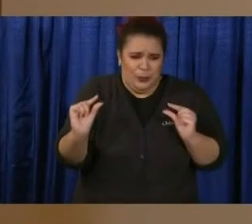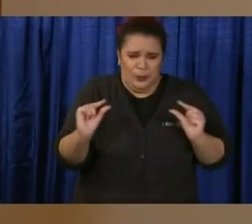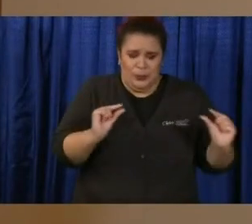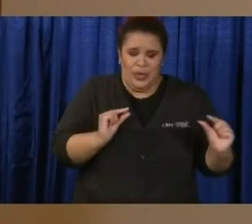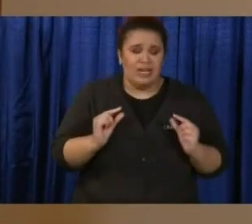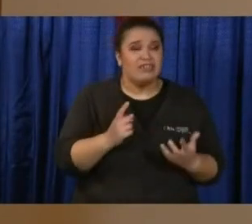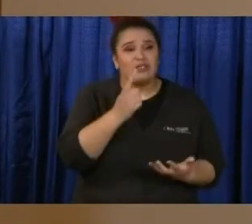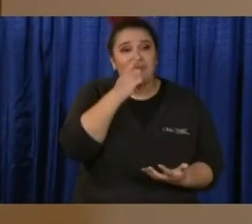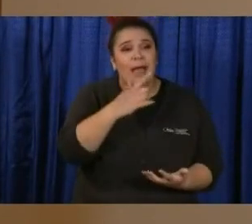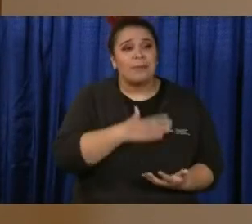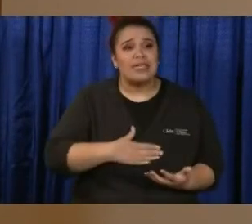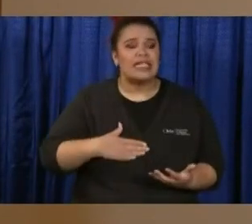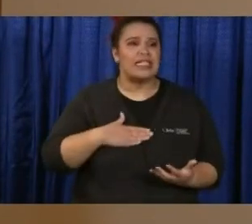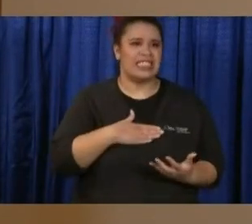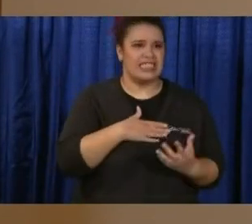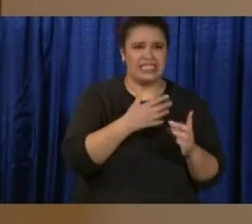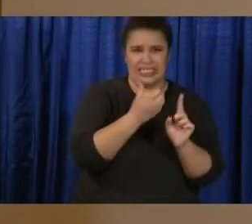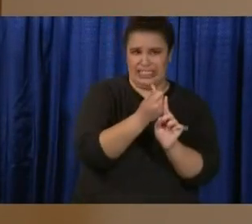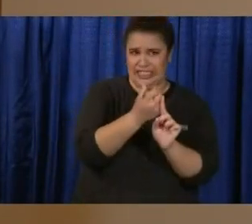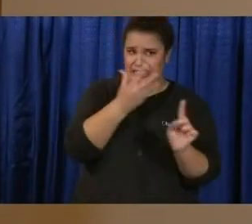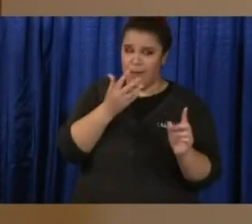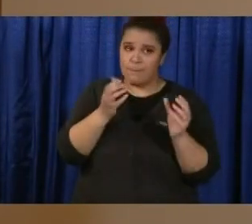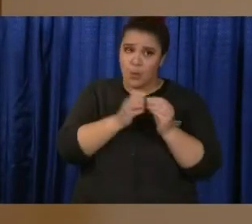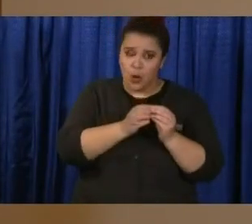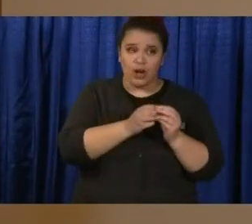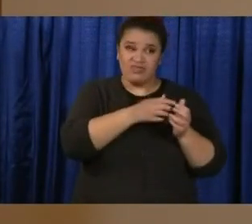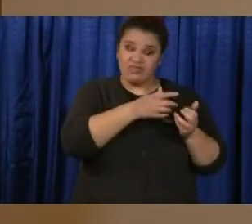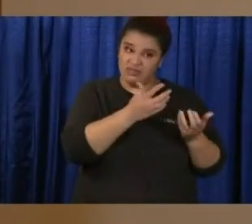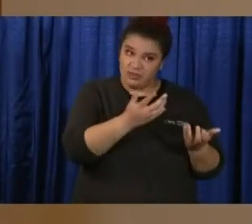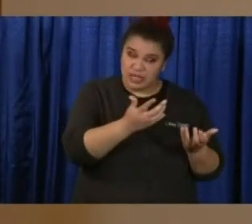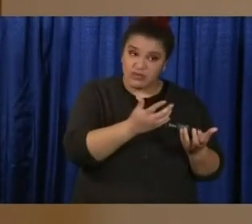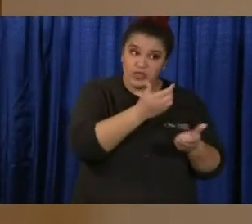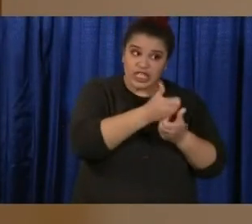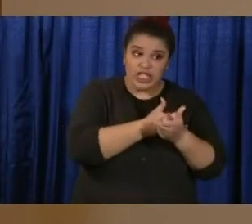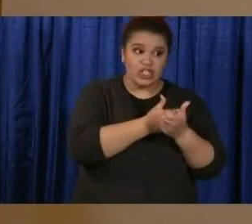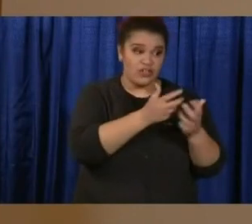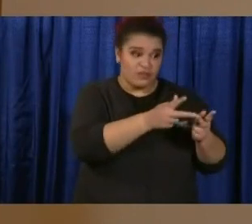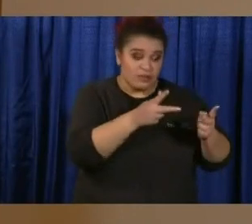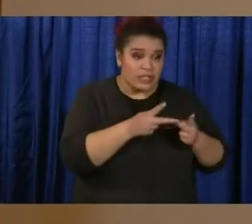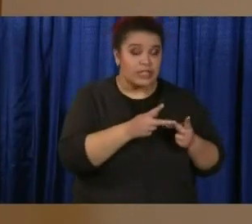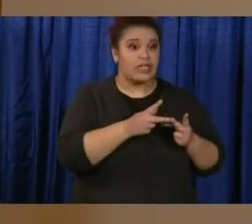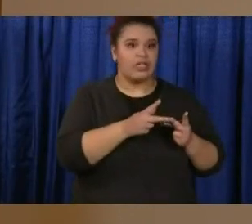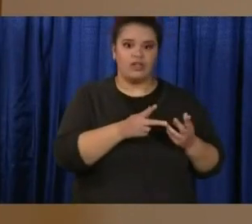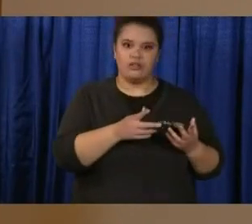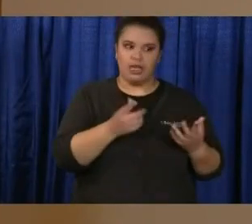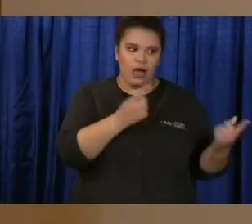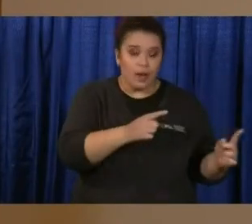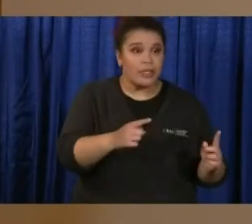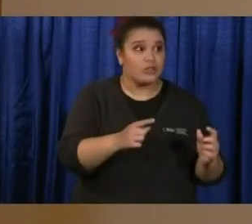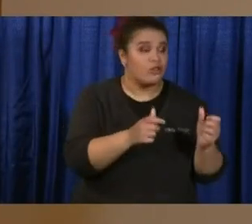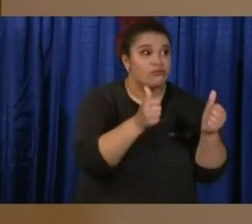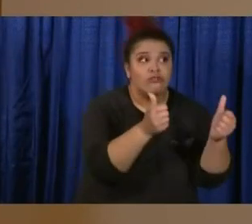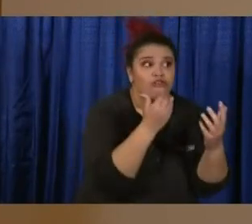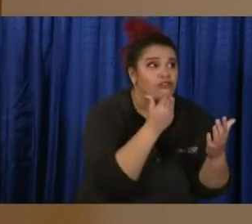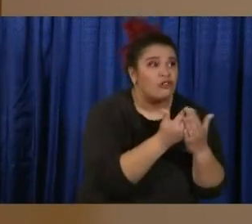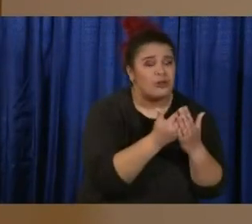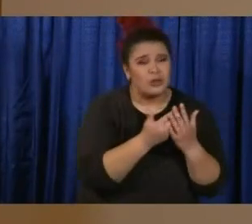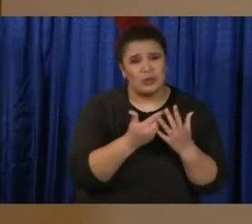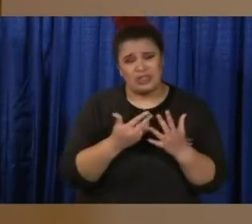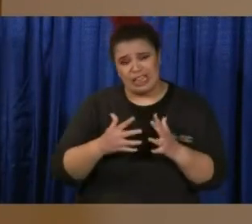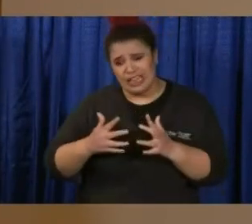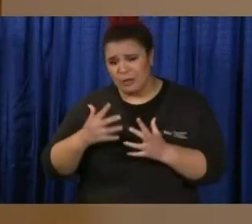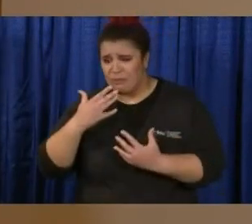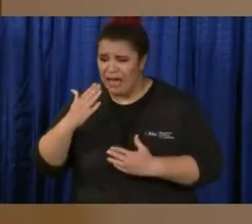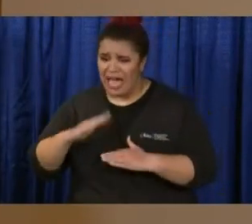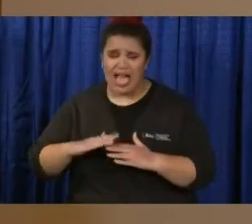things are going in facility by facility? Is it good? Bad? What are your concerns? Well, everyone knows during